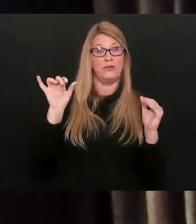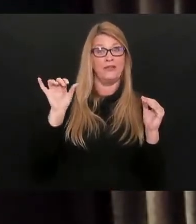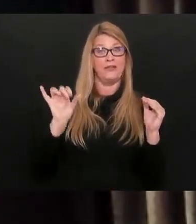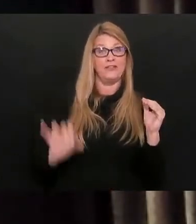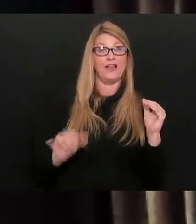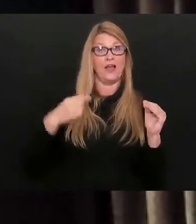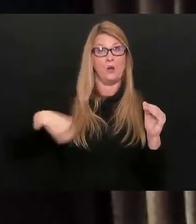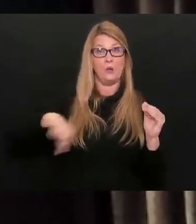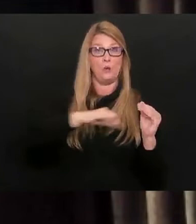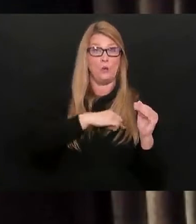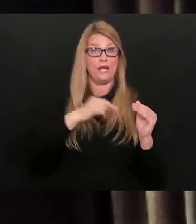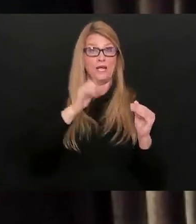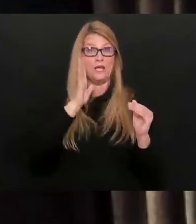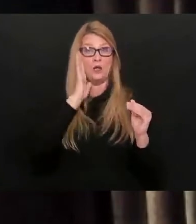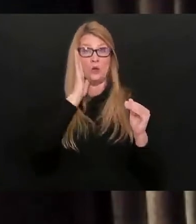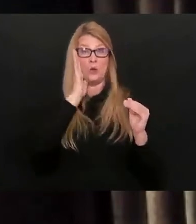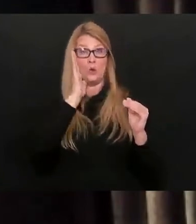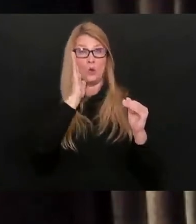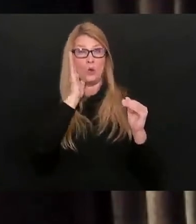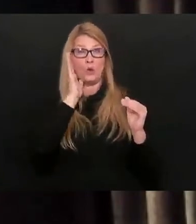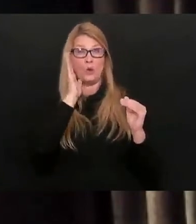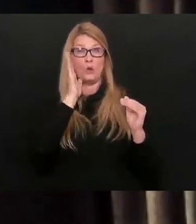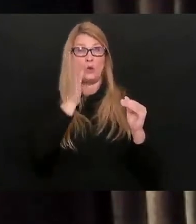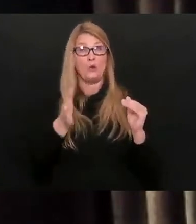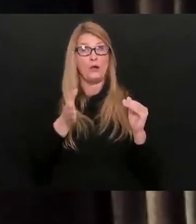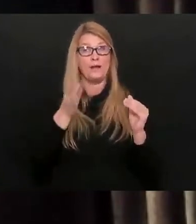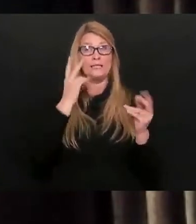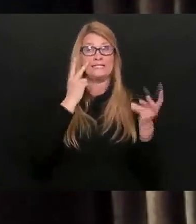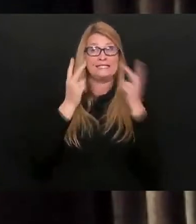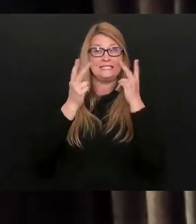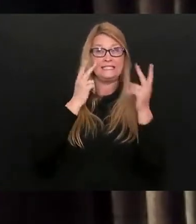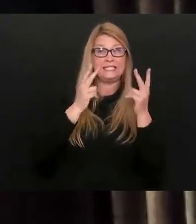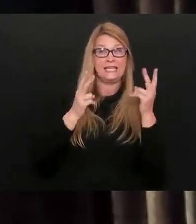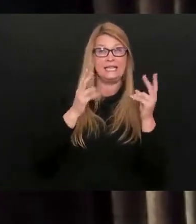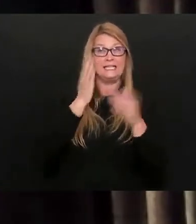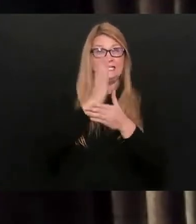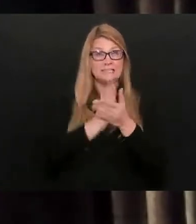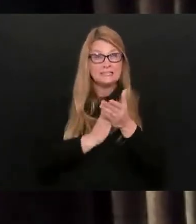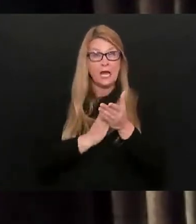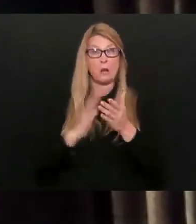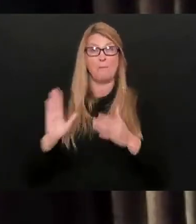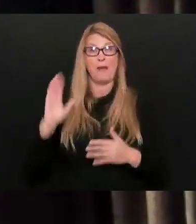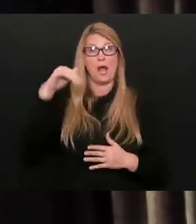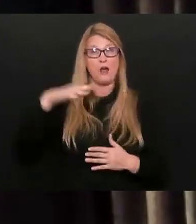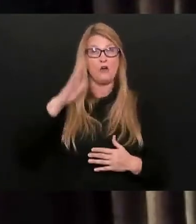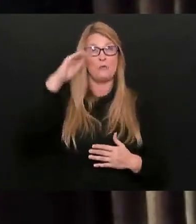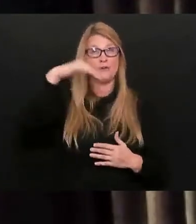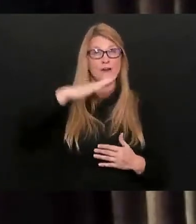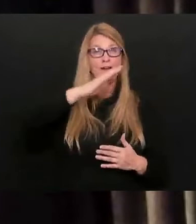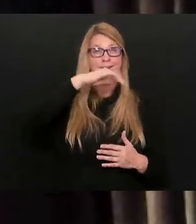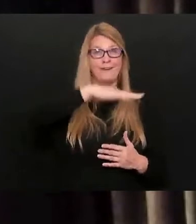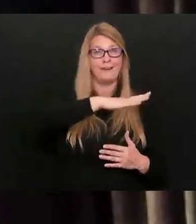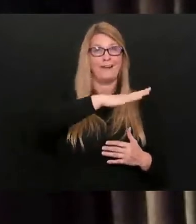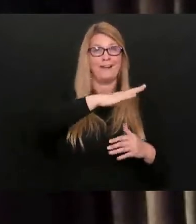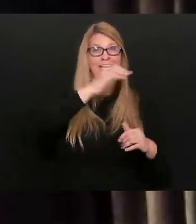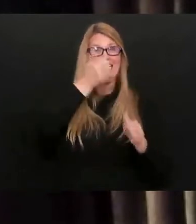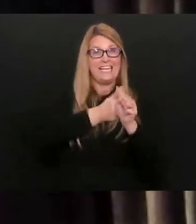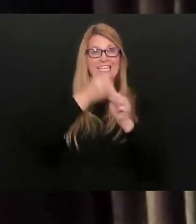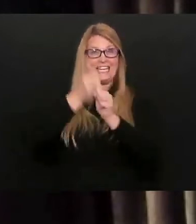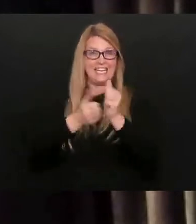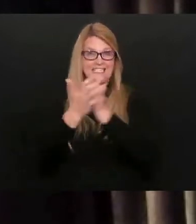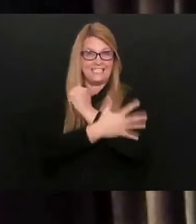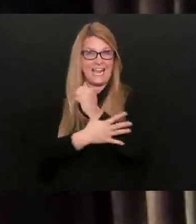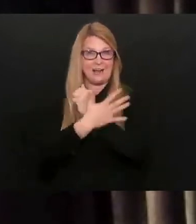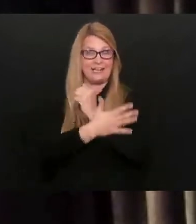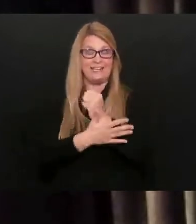see absolutely smooth sailing through each county. So, we do anticipate there to be some variation in the transmission